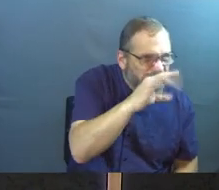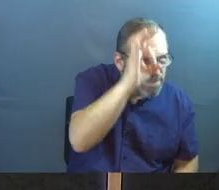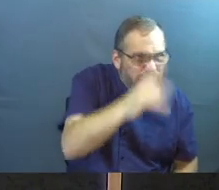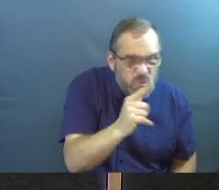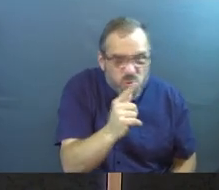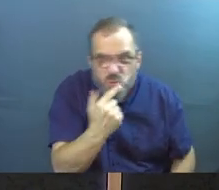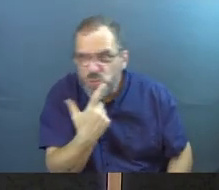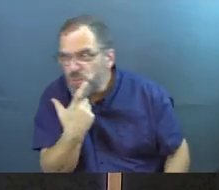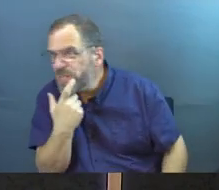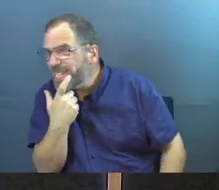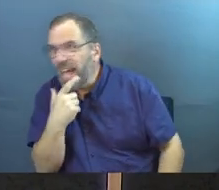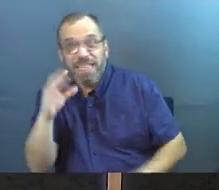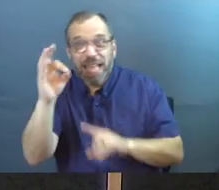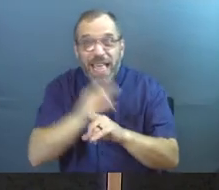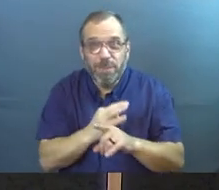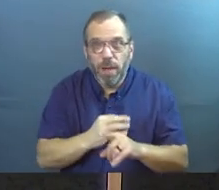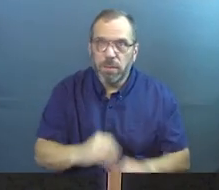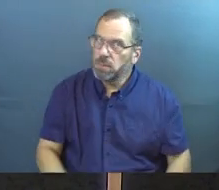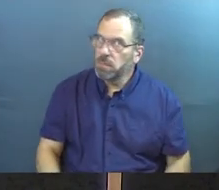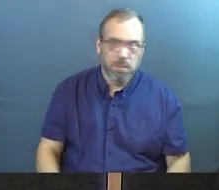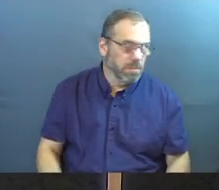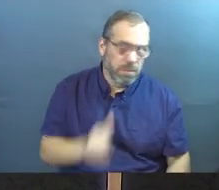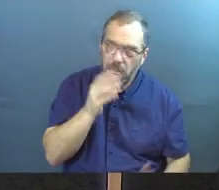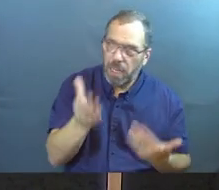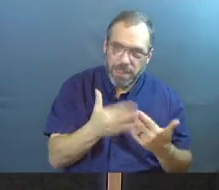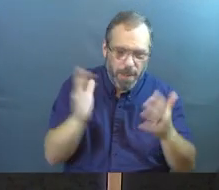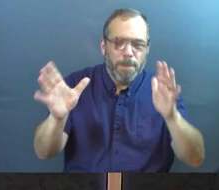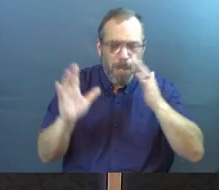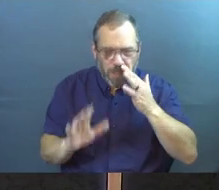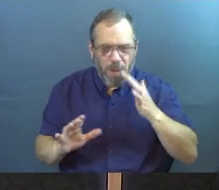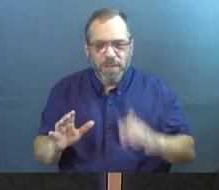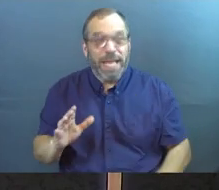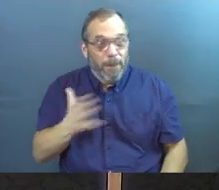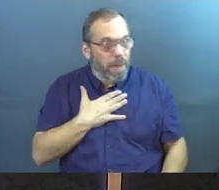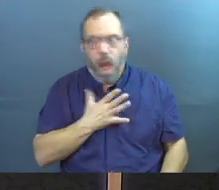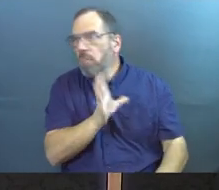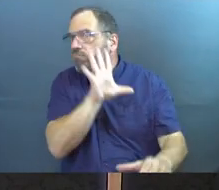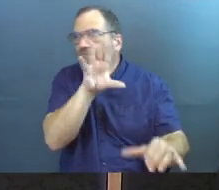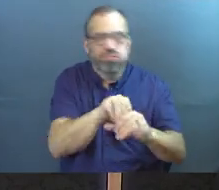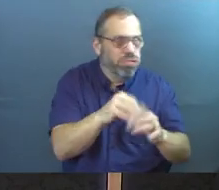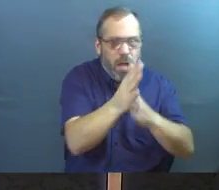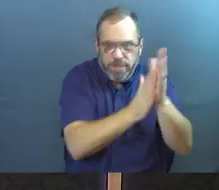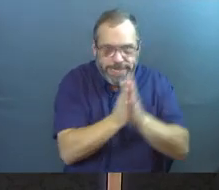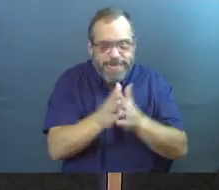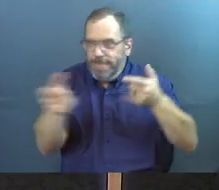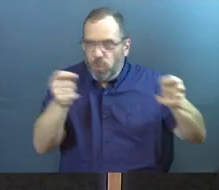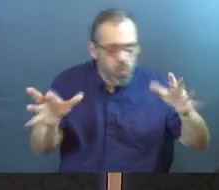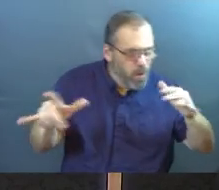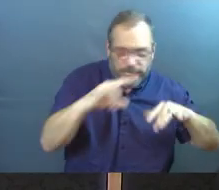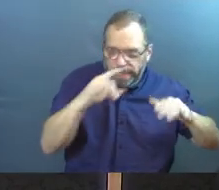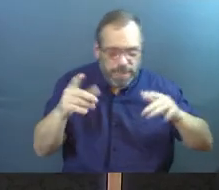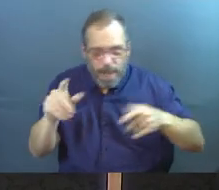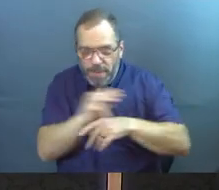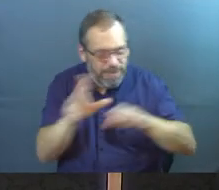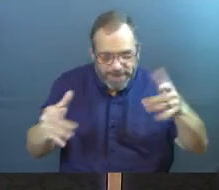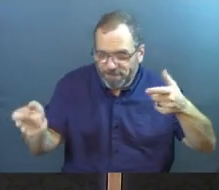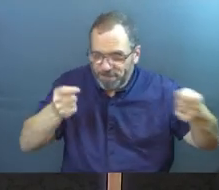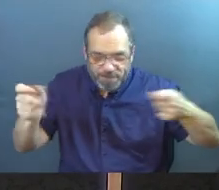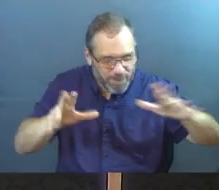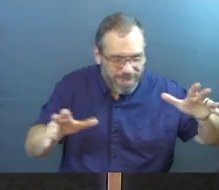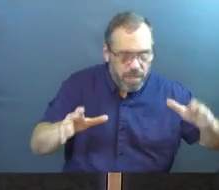pastor, and that's not an easy deal. And so I jumped in, and I'm trying to run the kid's ministry, and